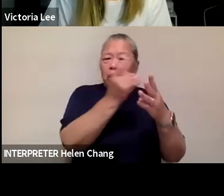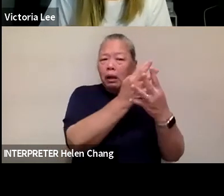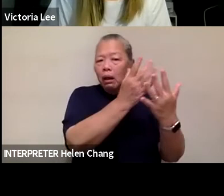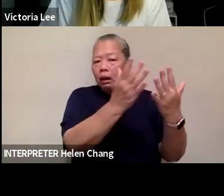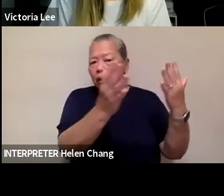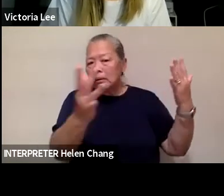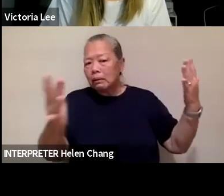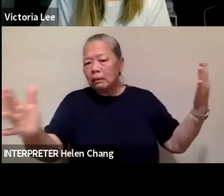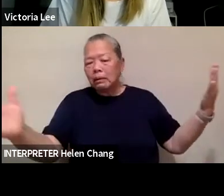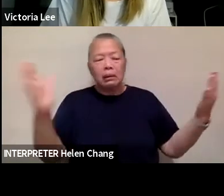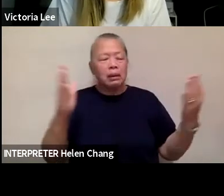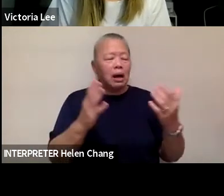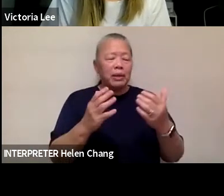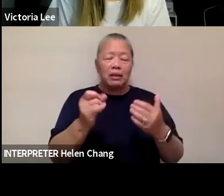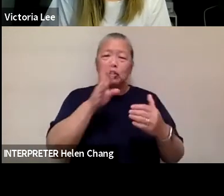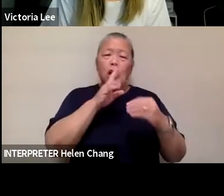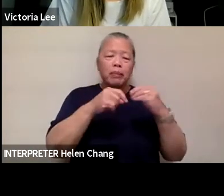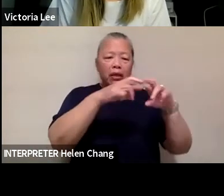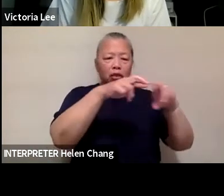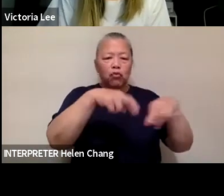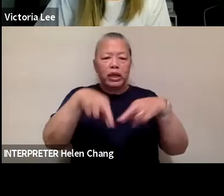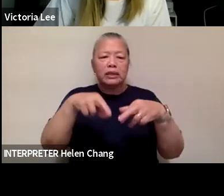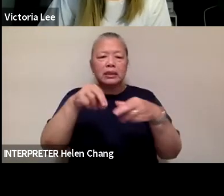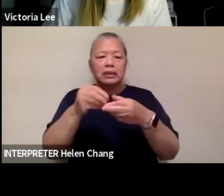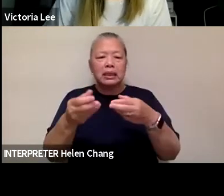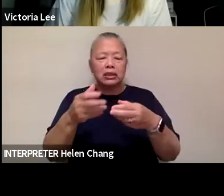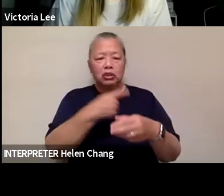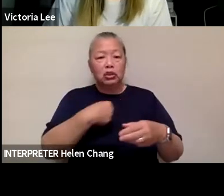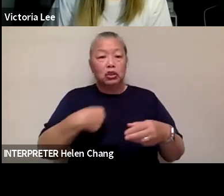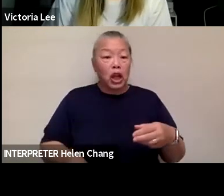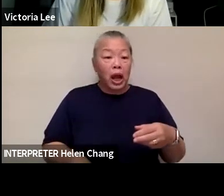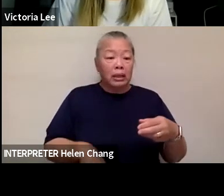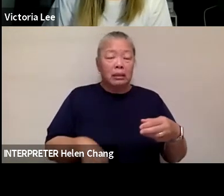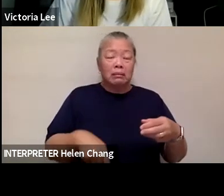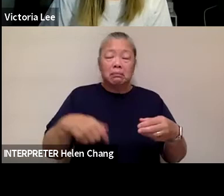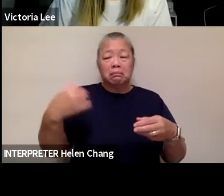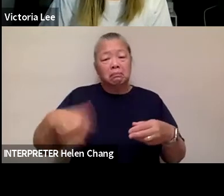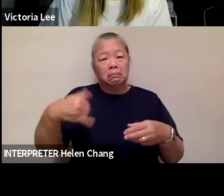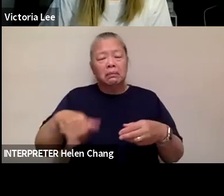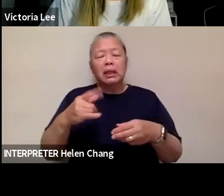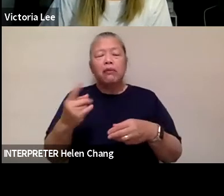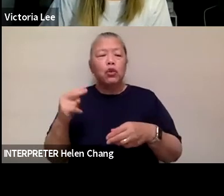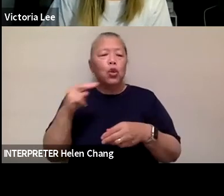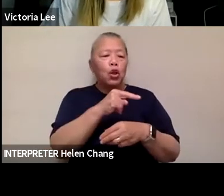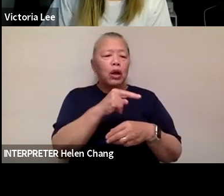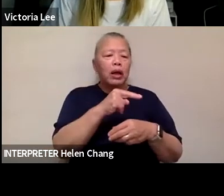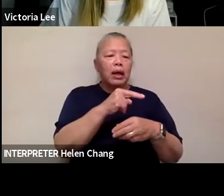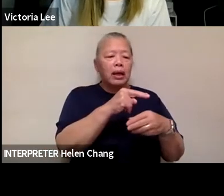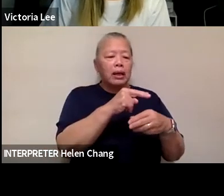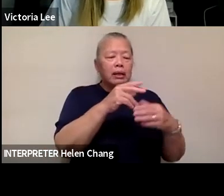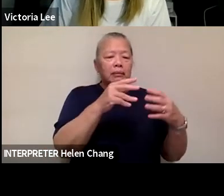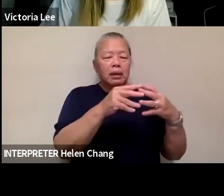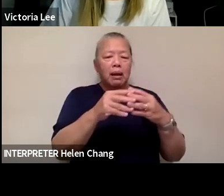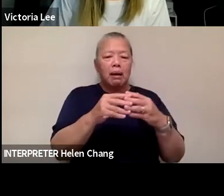regions within even mainland China, you can look even in America's influence